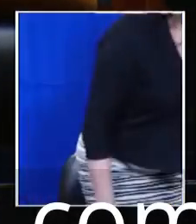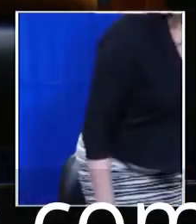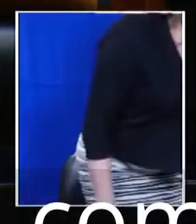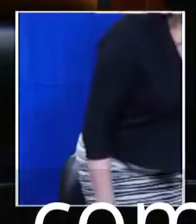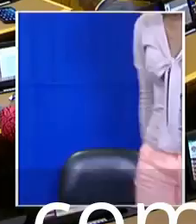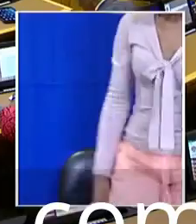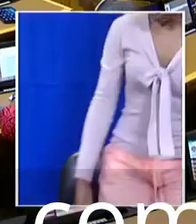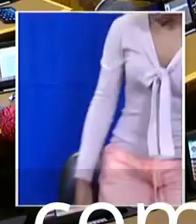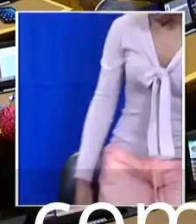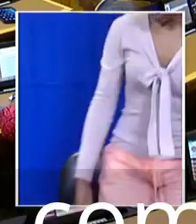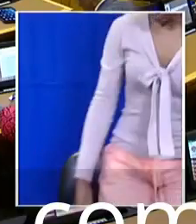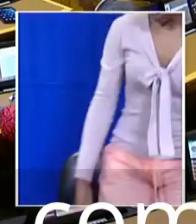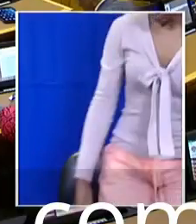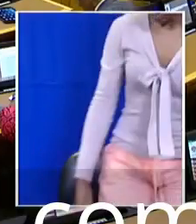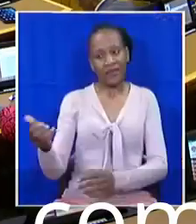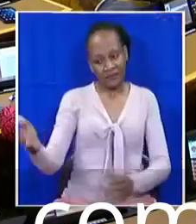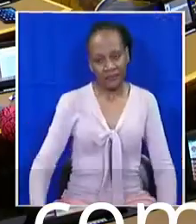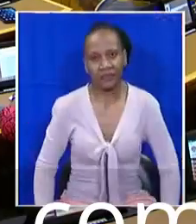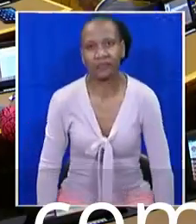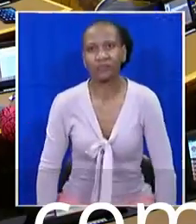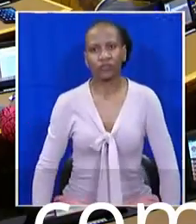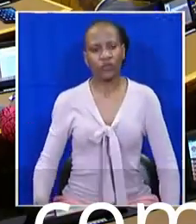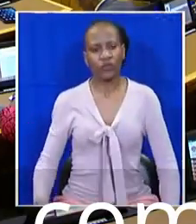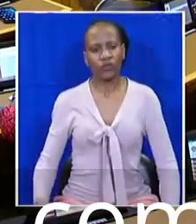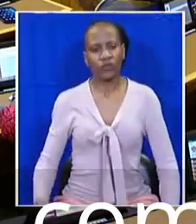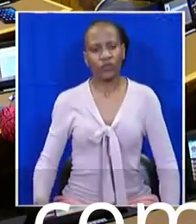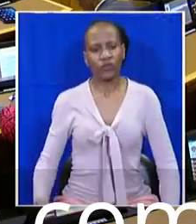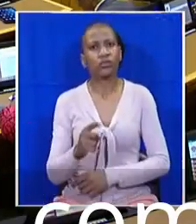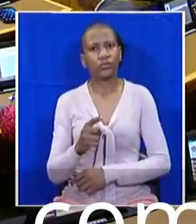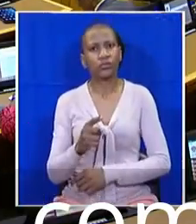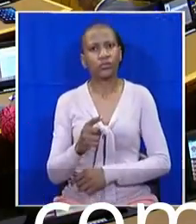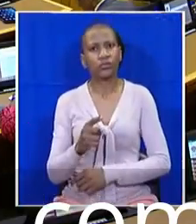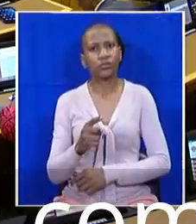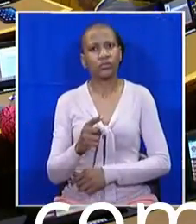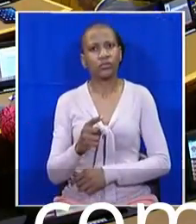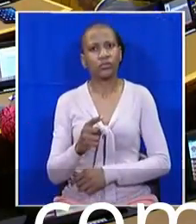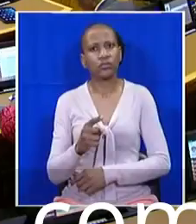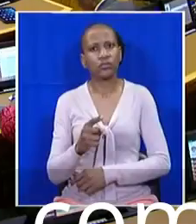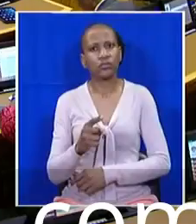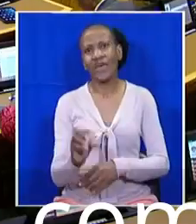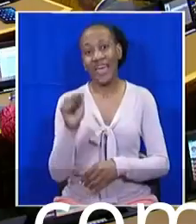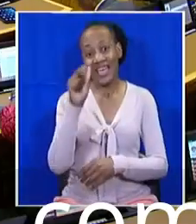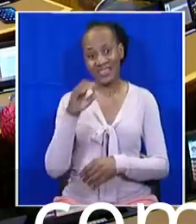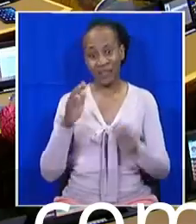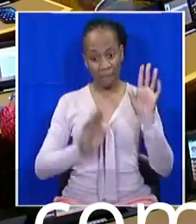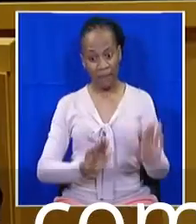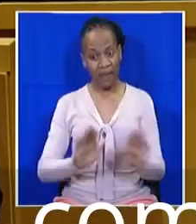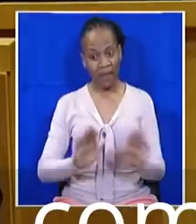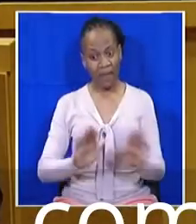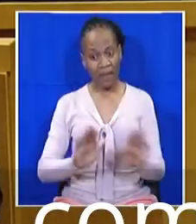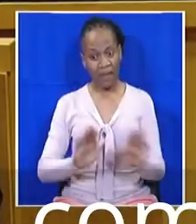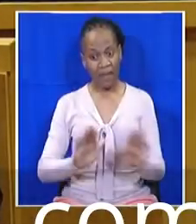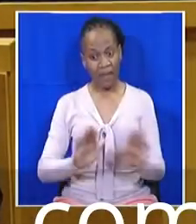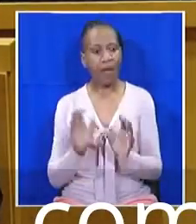Thank you very much House Chair. The Democratic Alliance notes with grave concern the conduct of the African National Congress at the